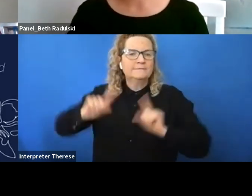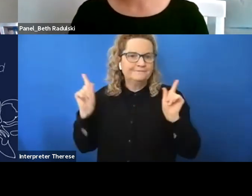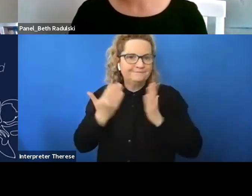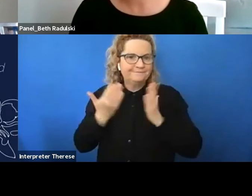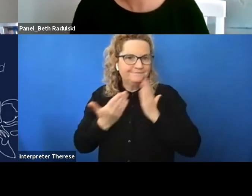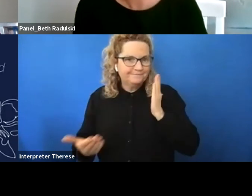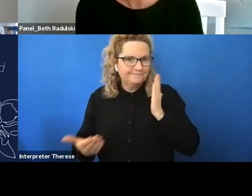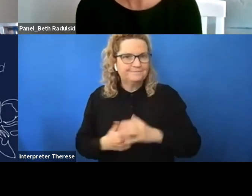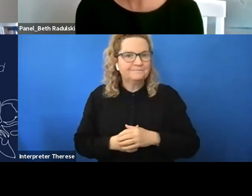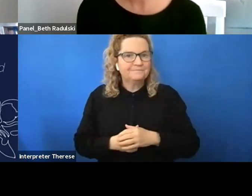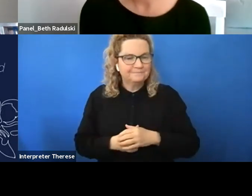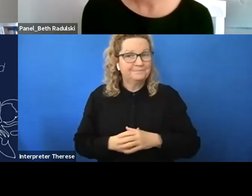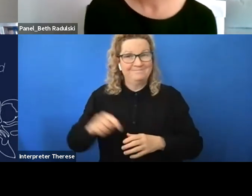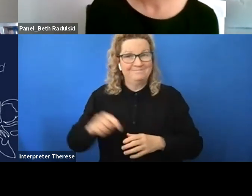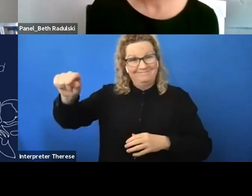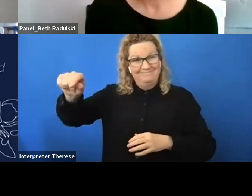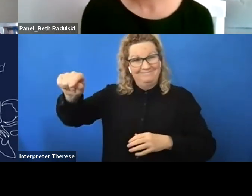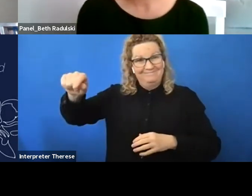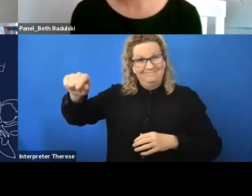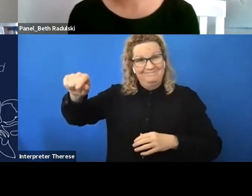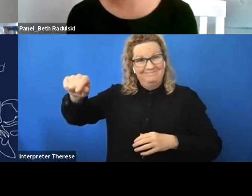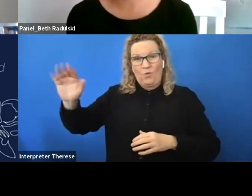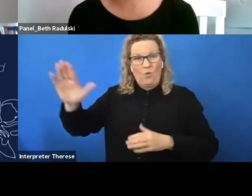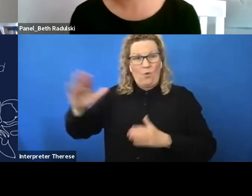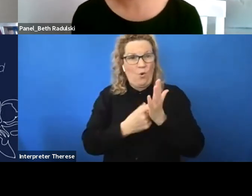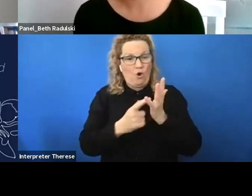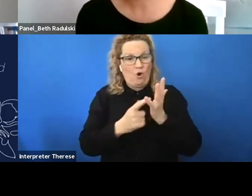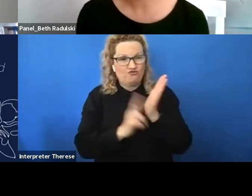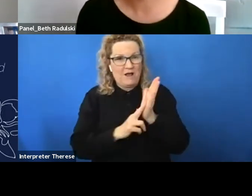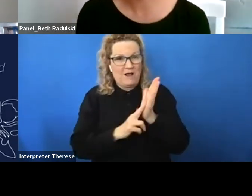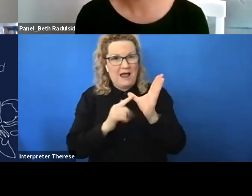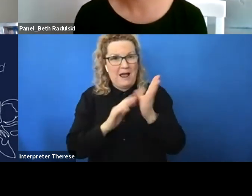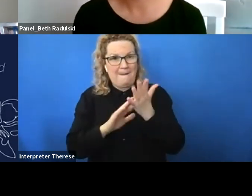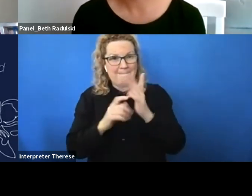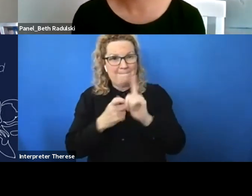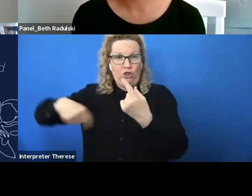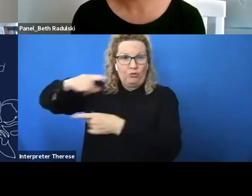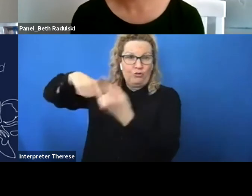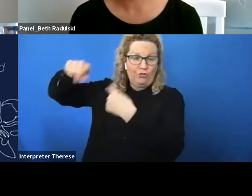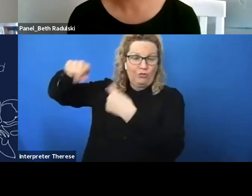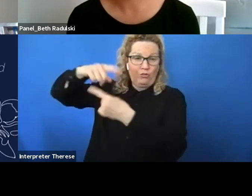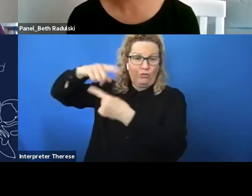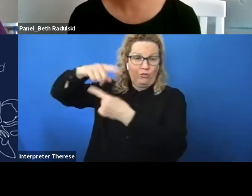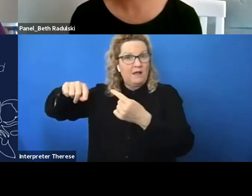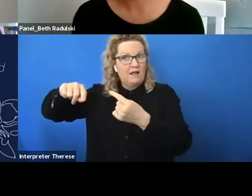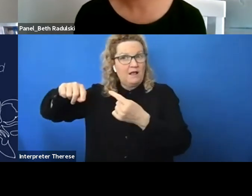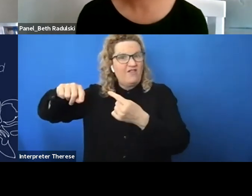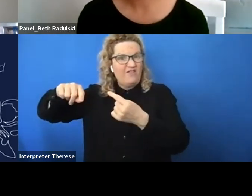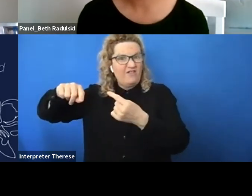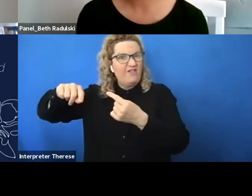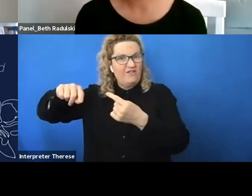that's when everybody run amok and think that you are not you haven't got it